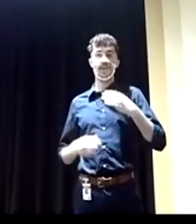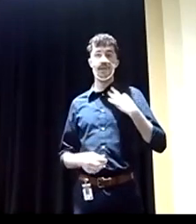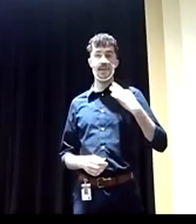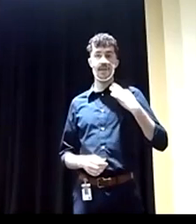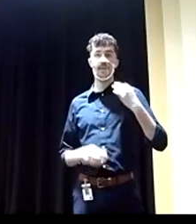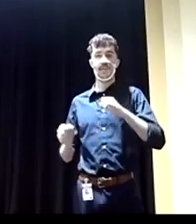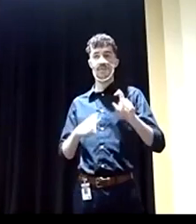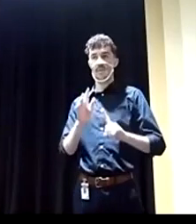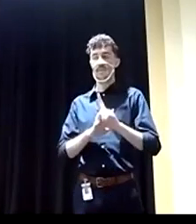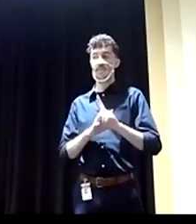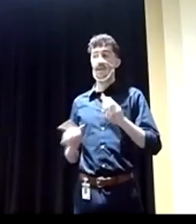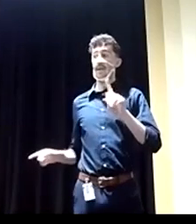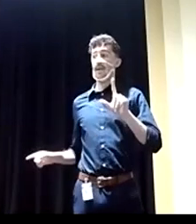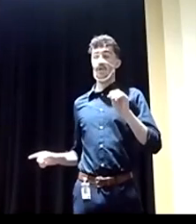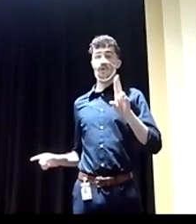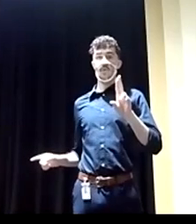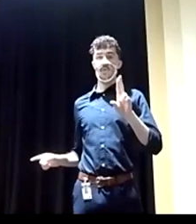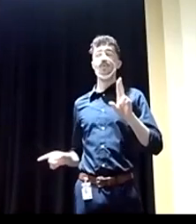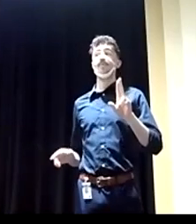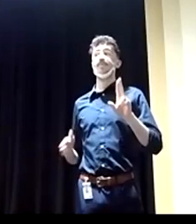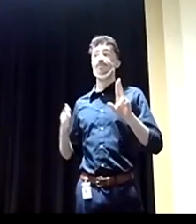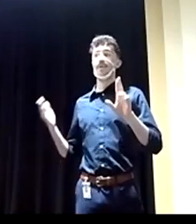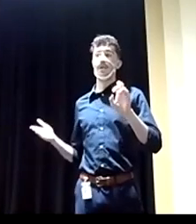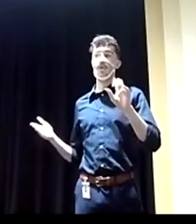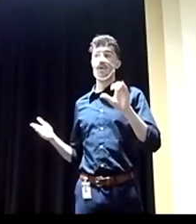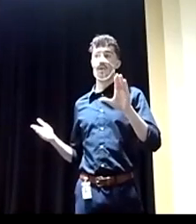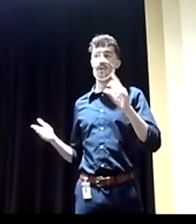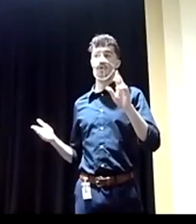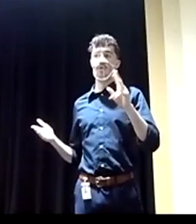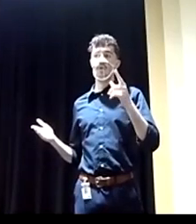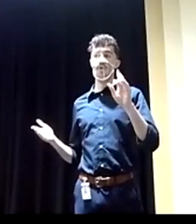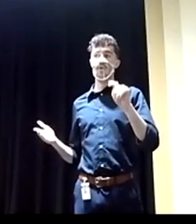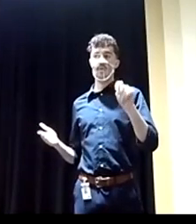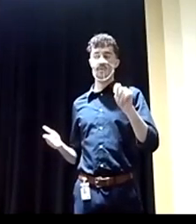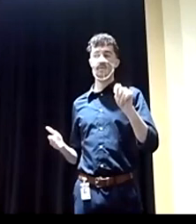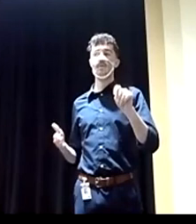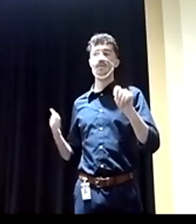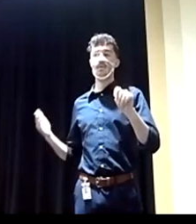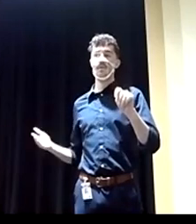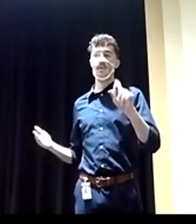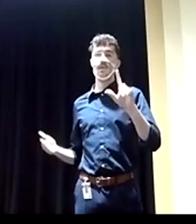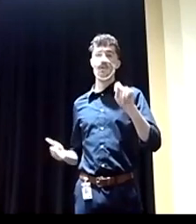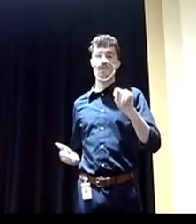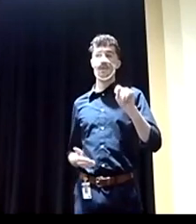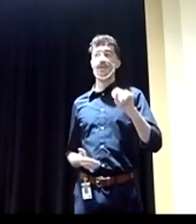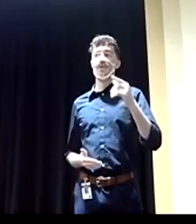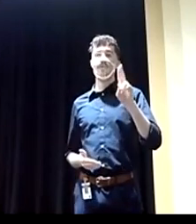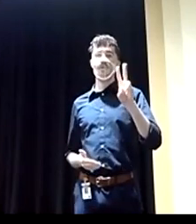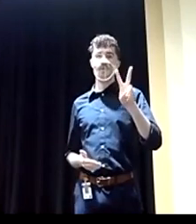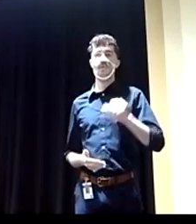Mr. Lou Zepera, Mr. Eric Gerher, and Lieutenant Governor Fetterman.